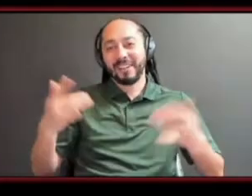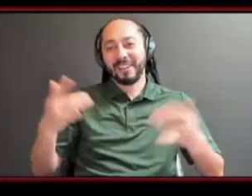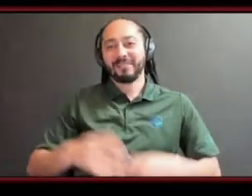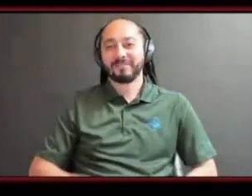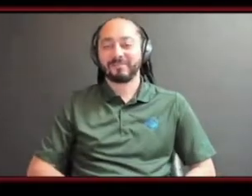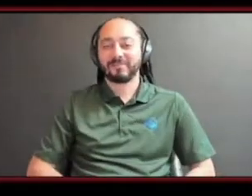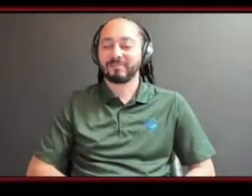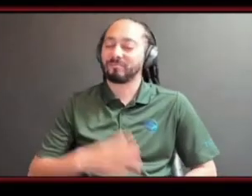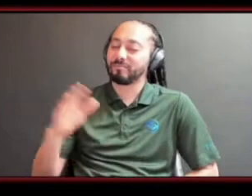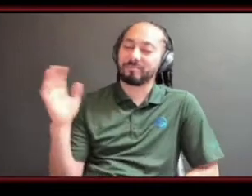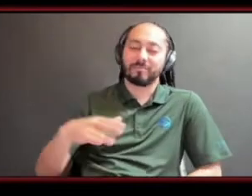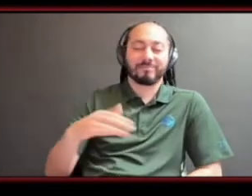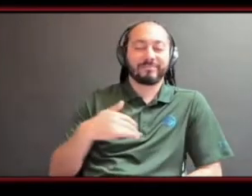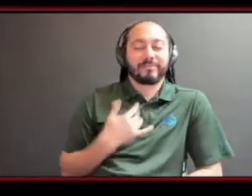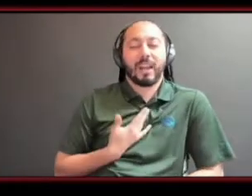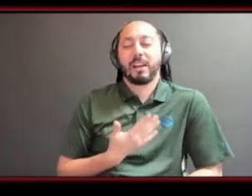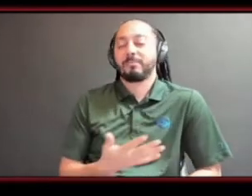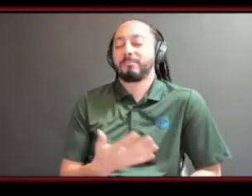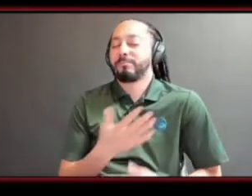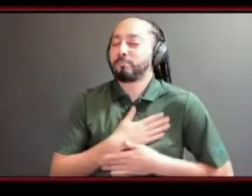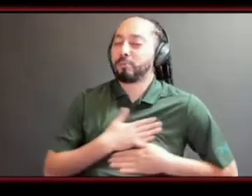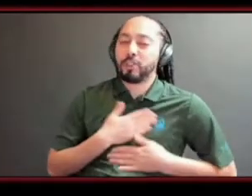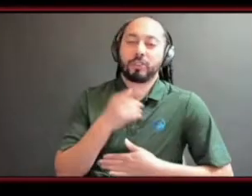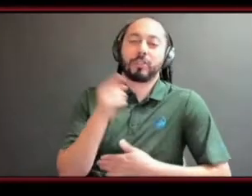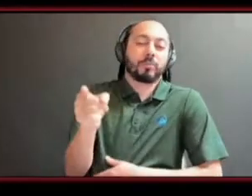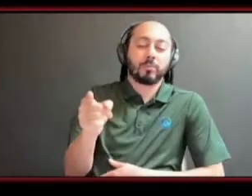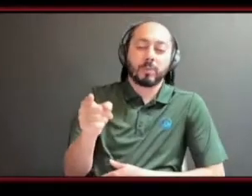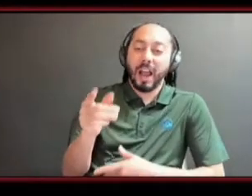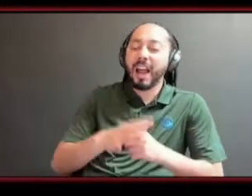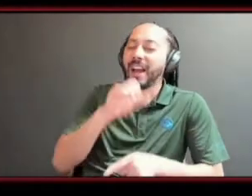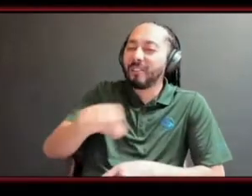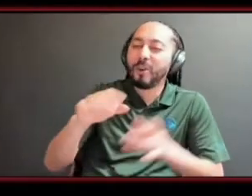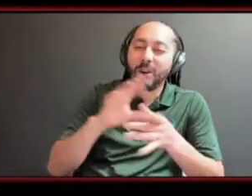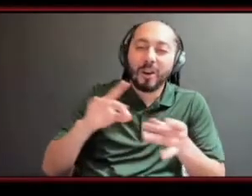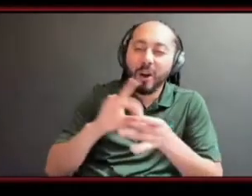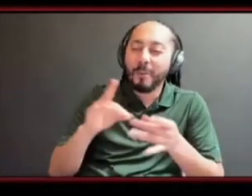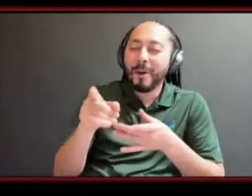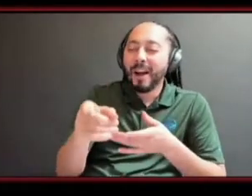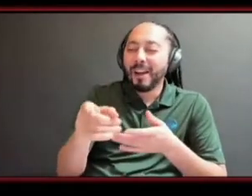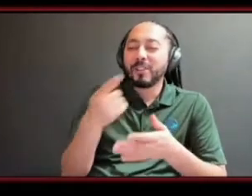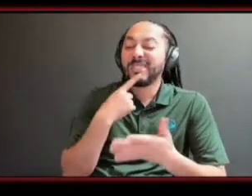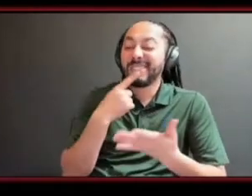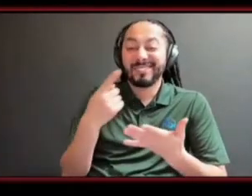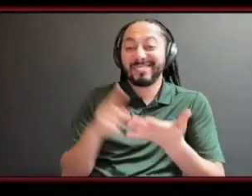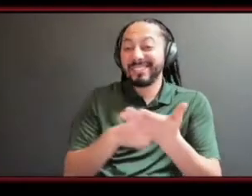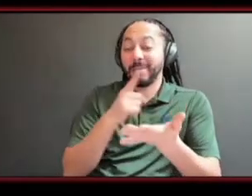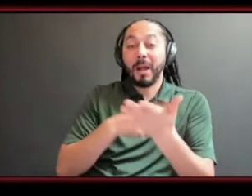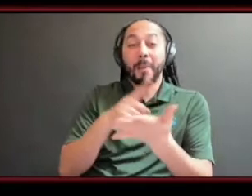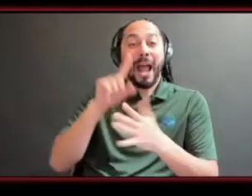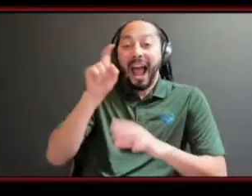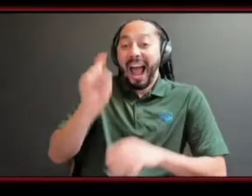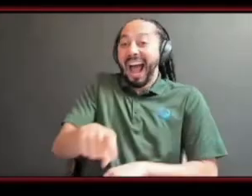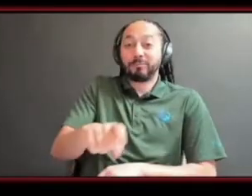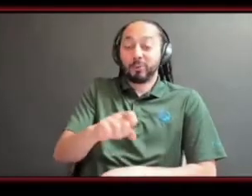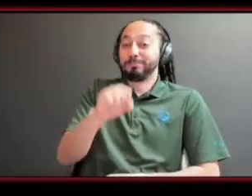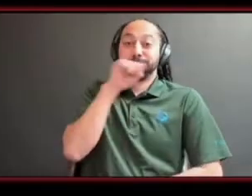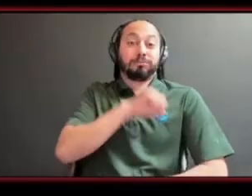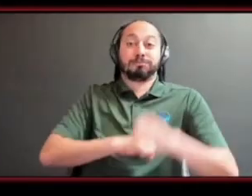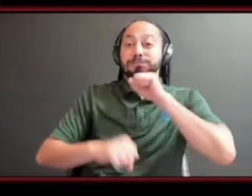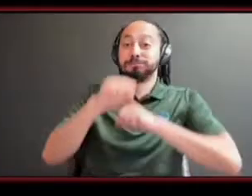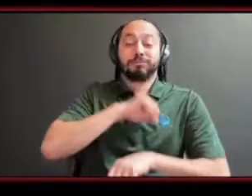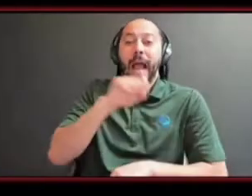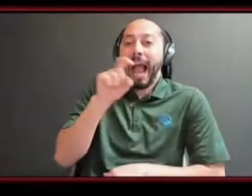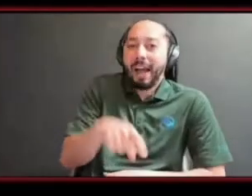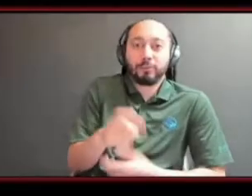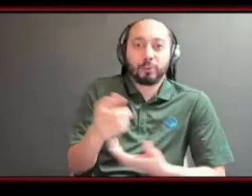appreciate that salita i appreciate that and i love how you say you know you you have to go through some adversity you know you carry yourself very